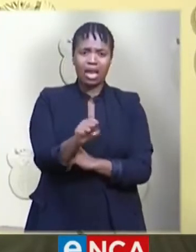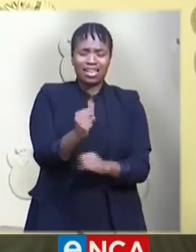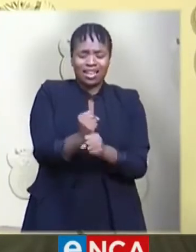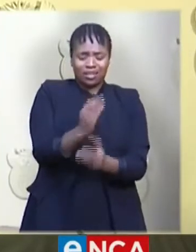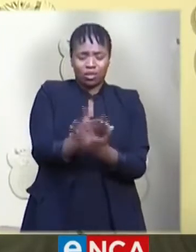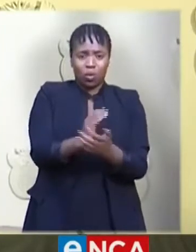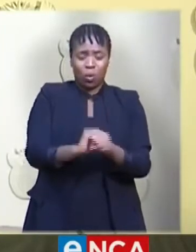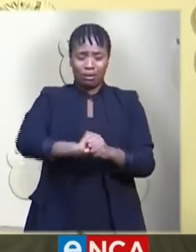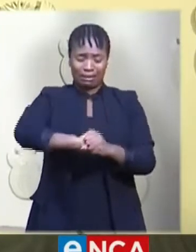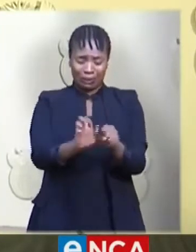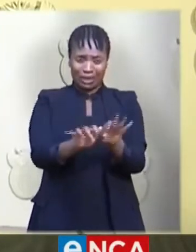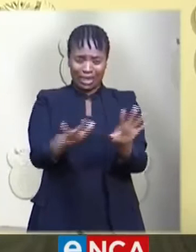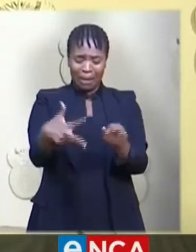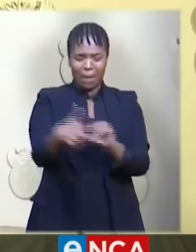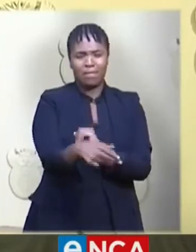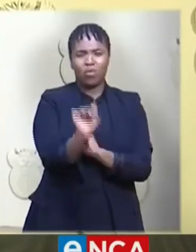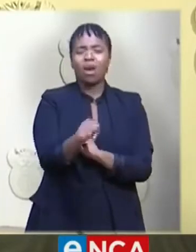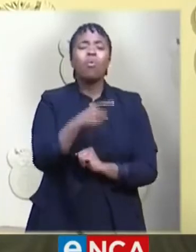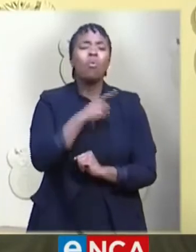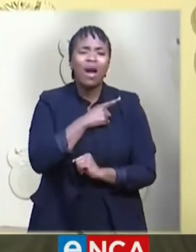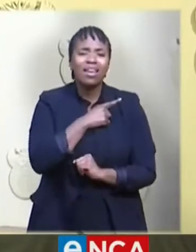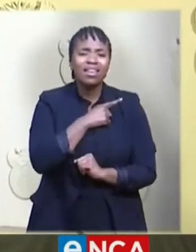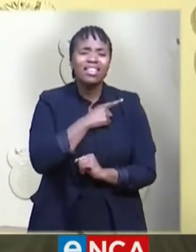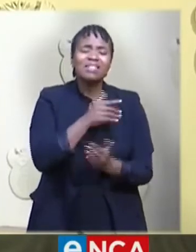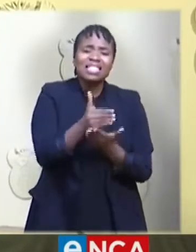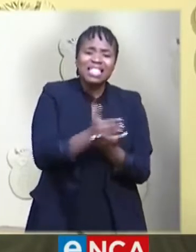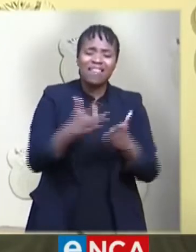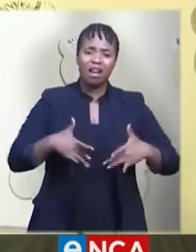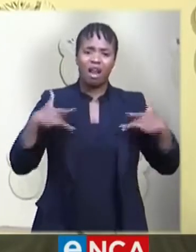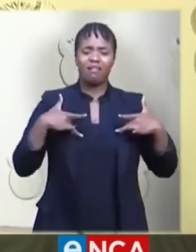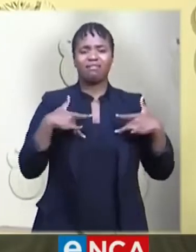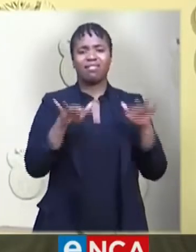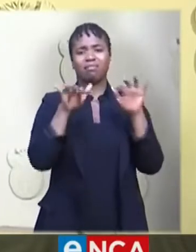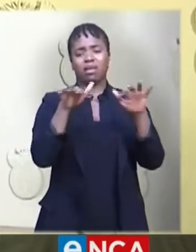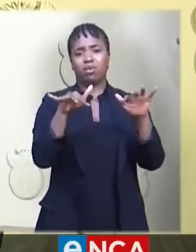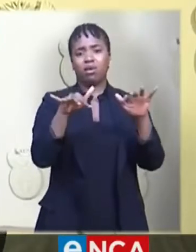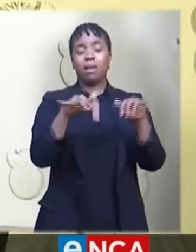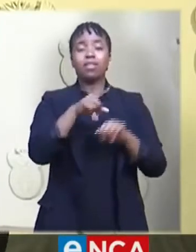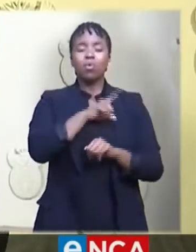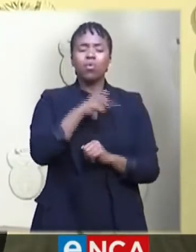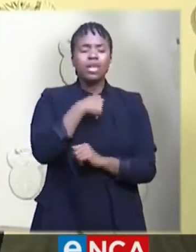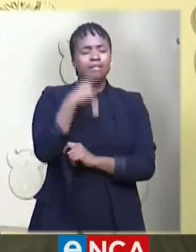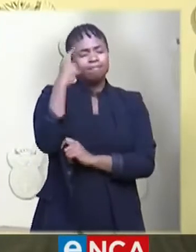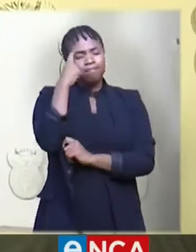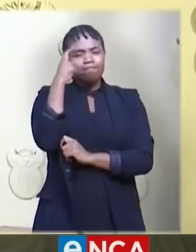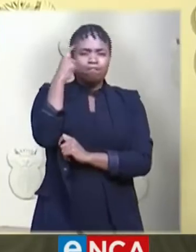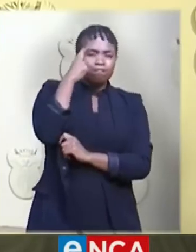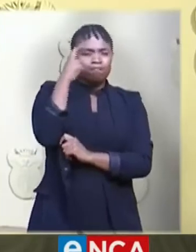so that tens of thousands of lives may be saved. After careful consideration